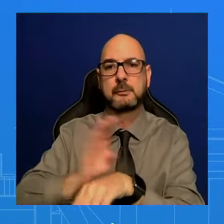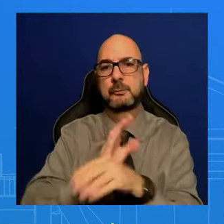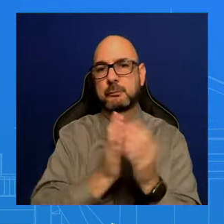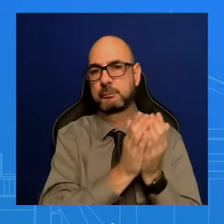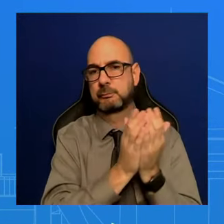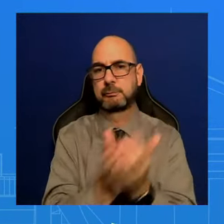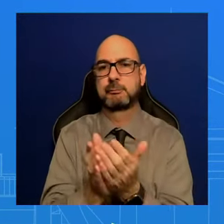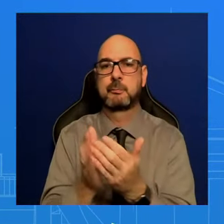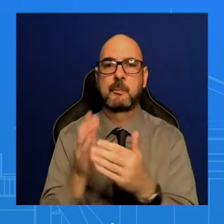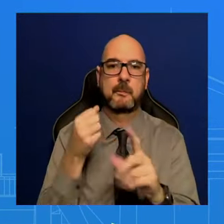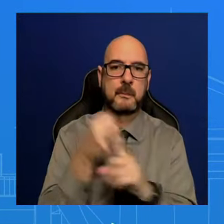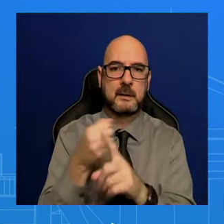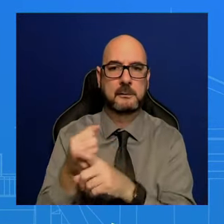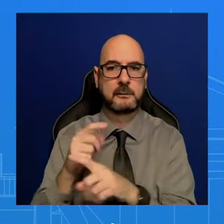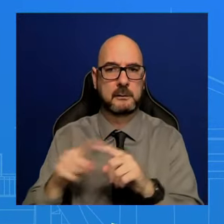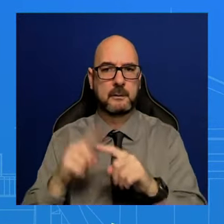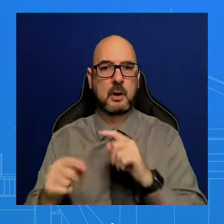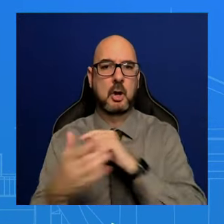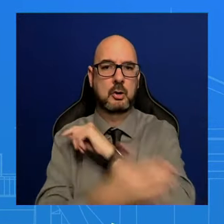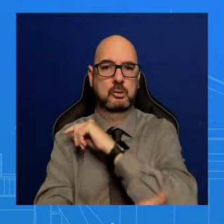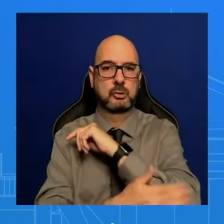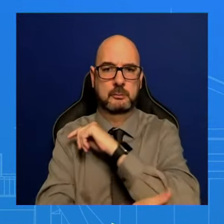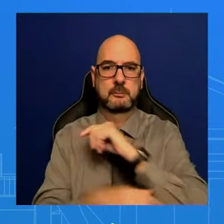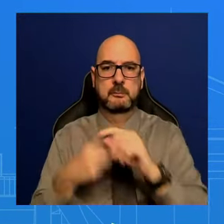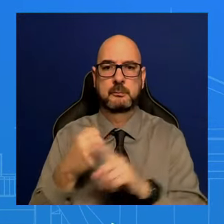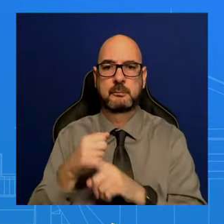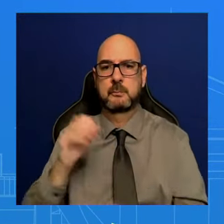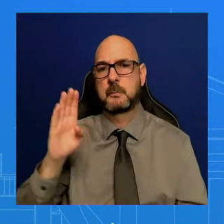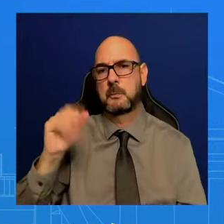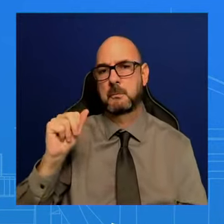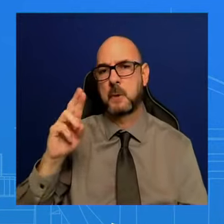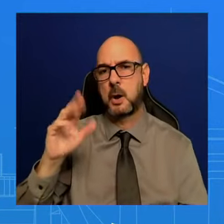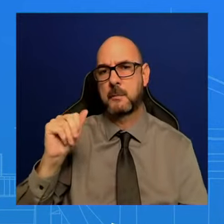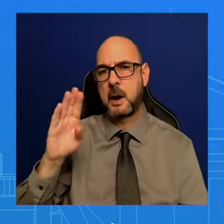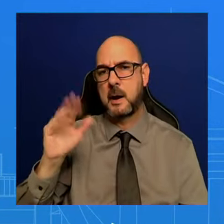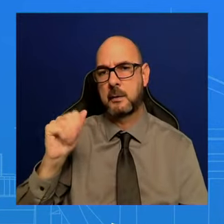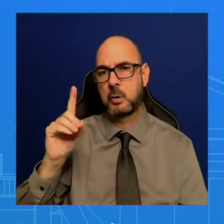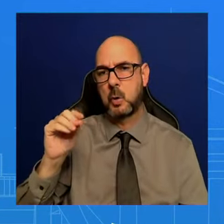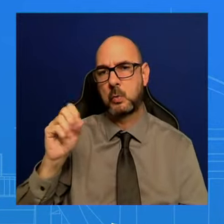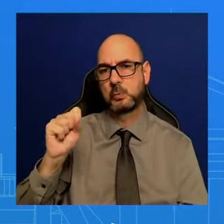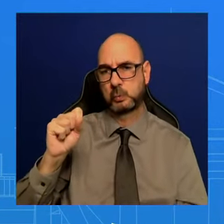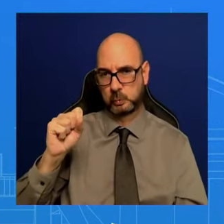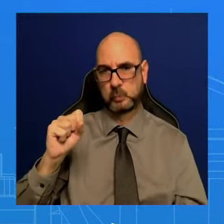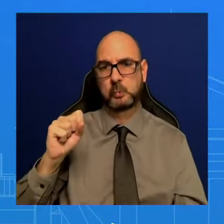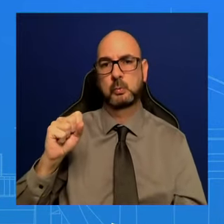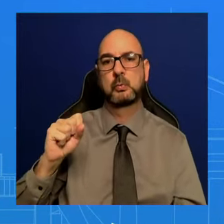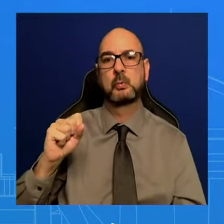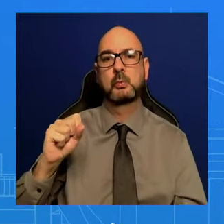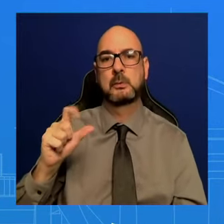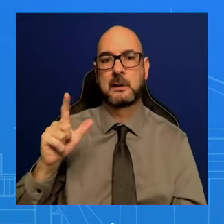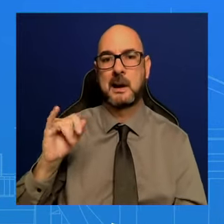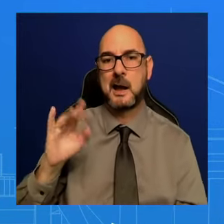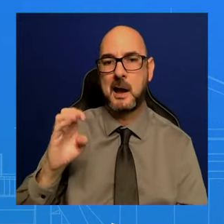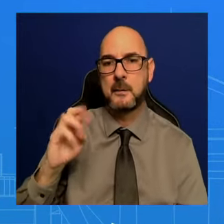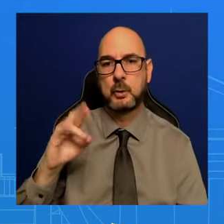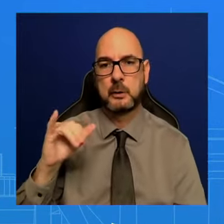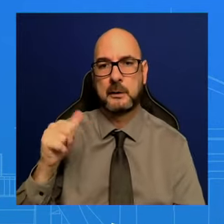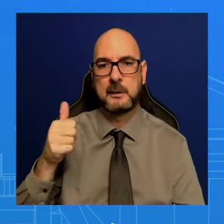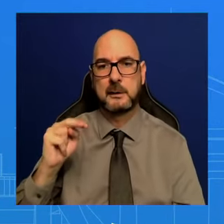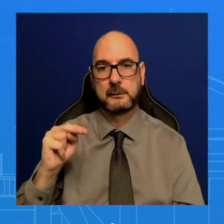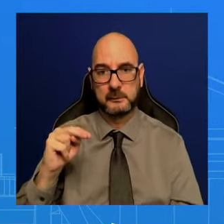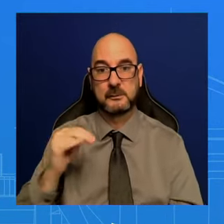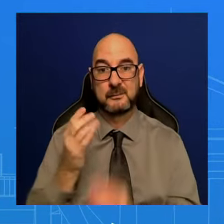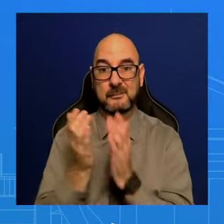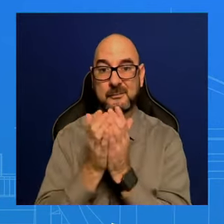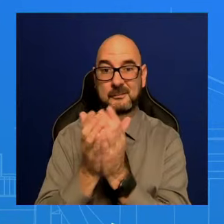was a Barbados-flagged Liberian-owned bulk carrier. It was not a U.S. ship, contrary to what the Houthis